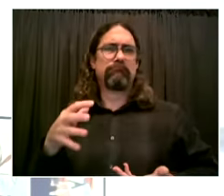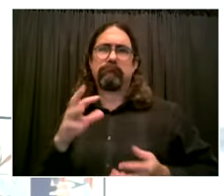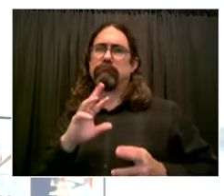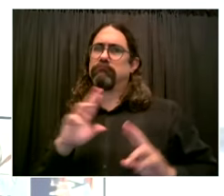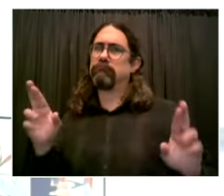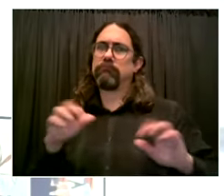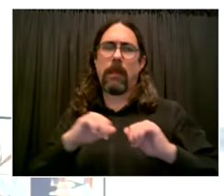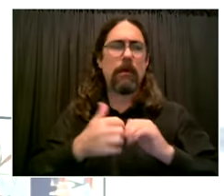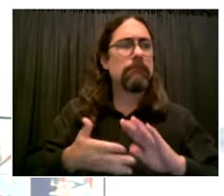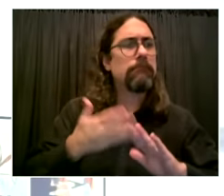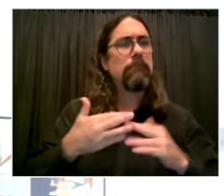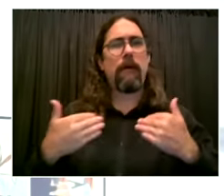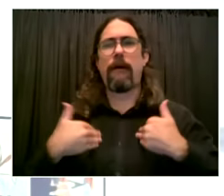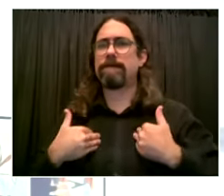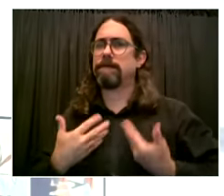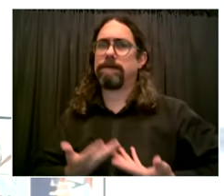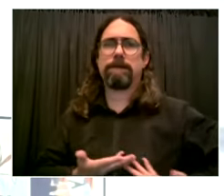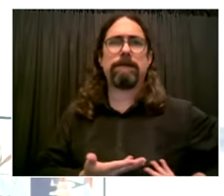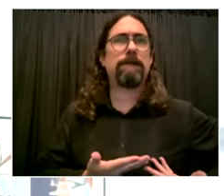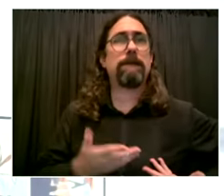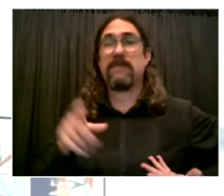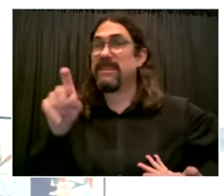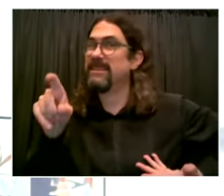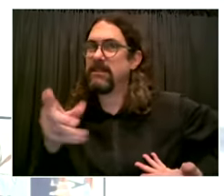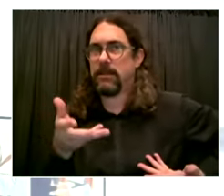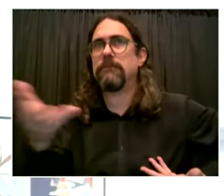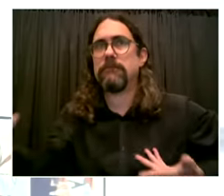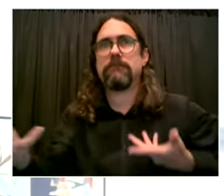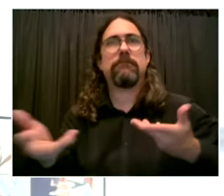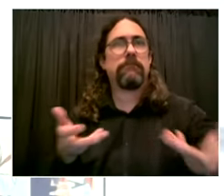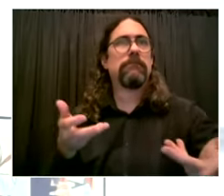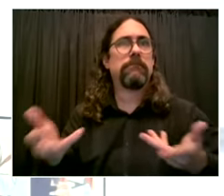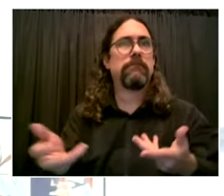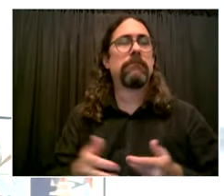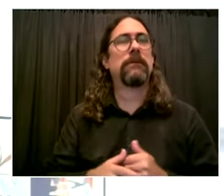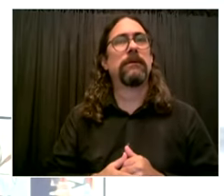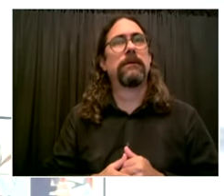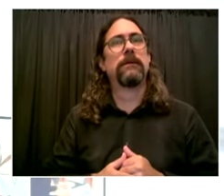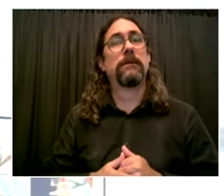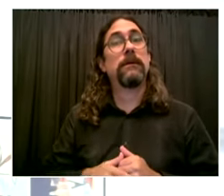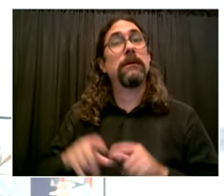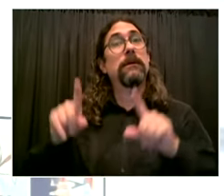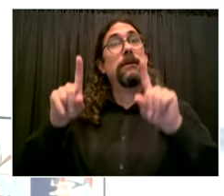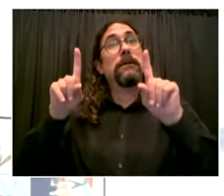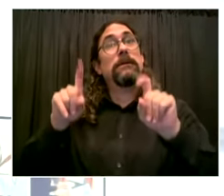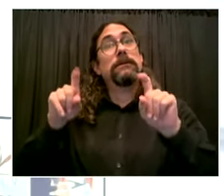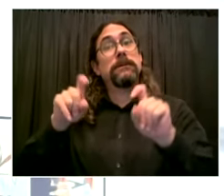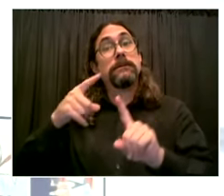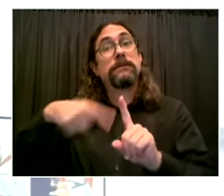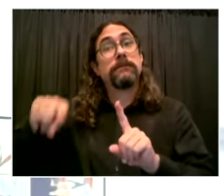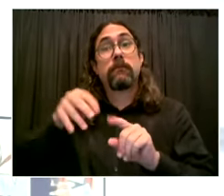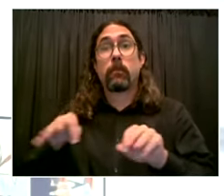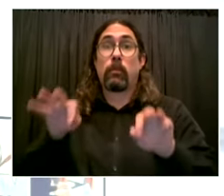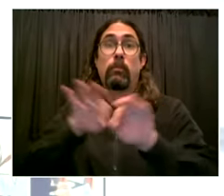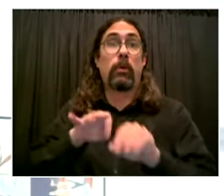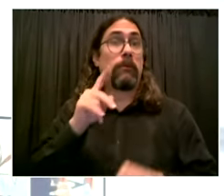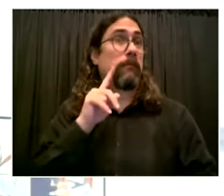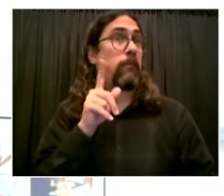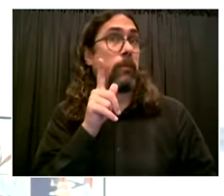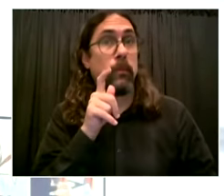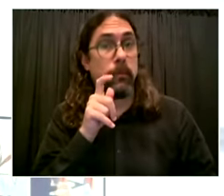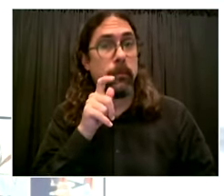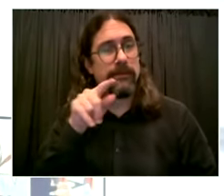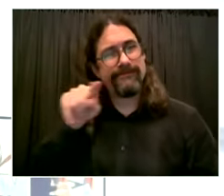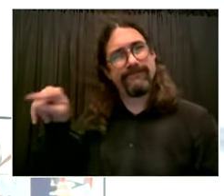who are unvaccinated uh and um as we described briefly yesterday uh it'll be a range of options